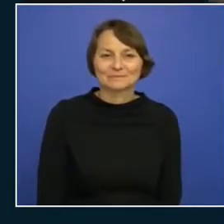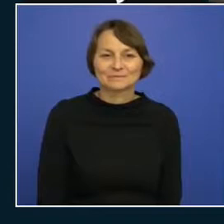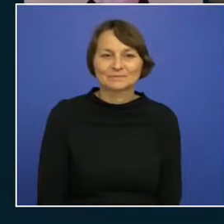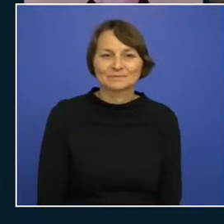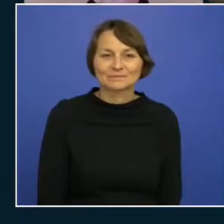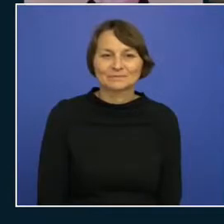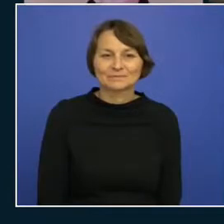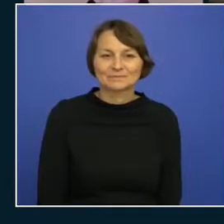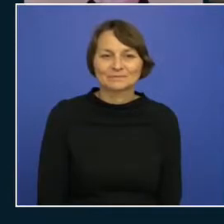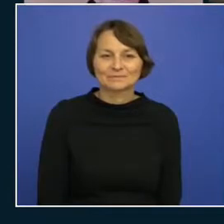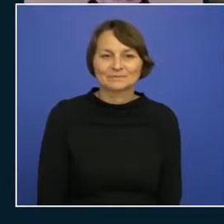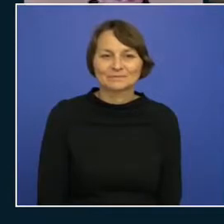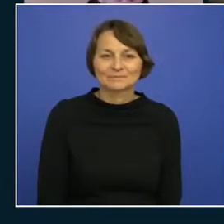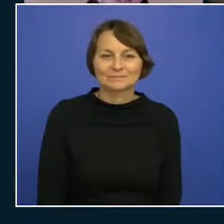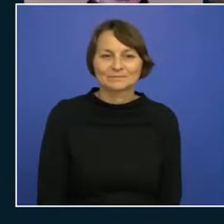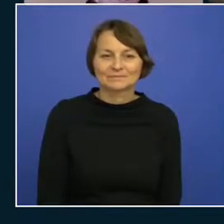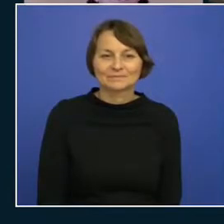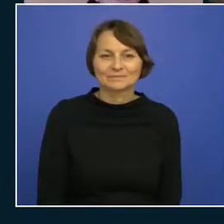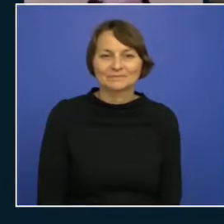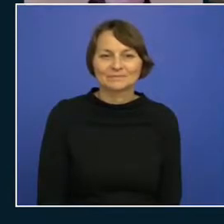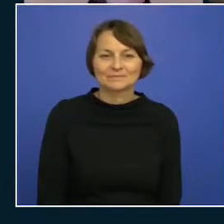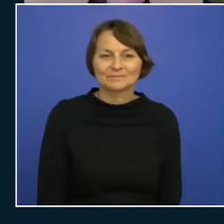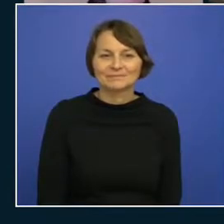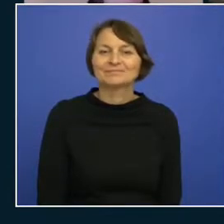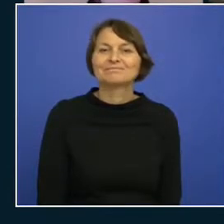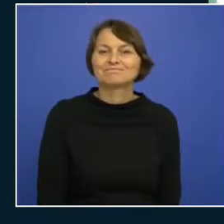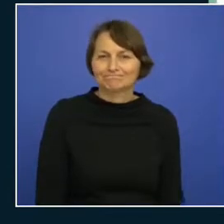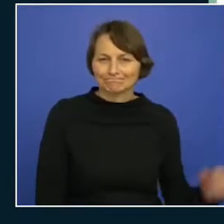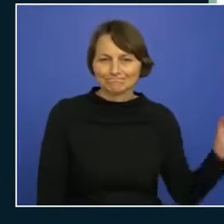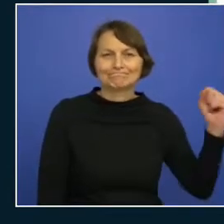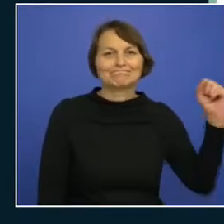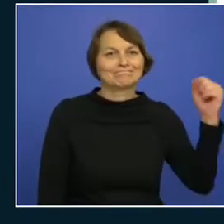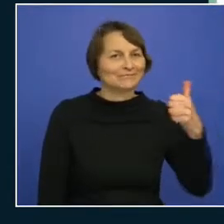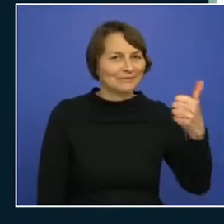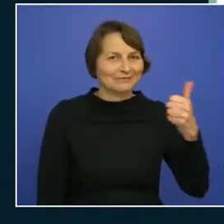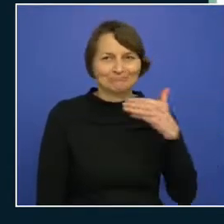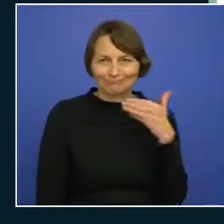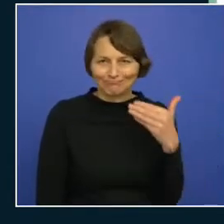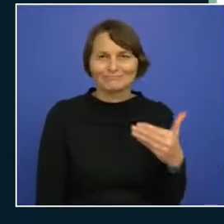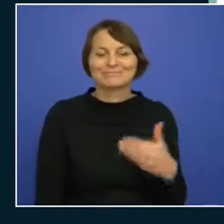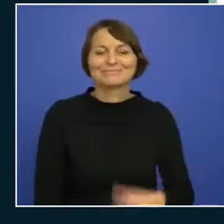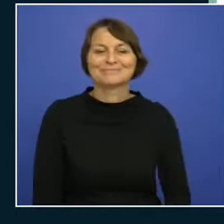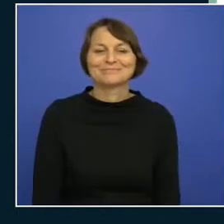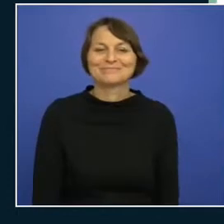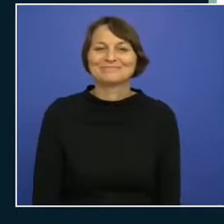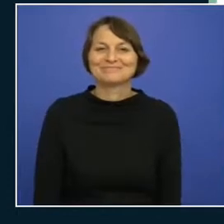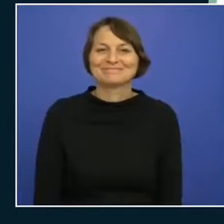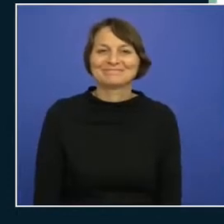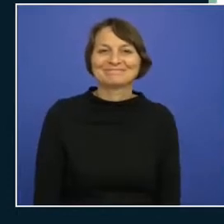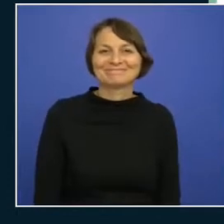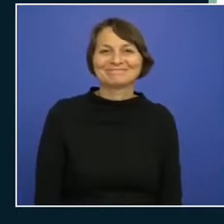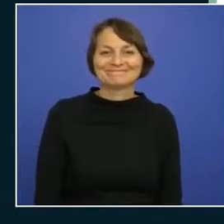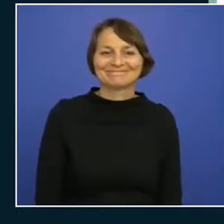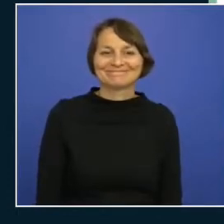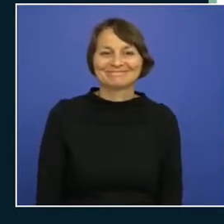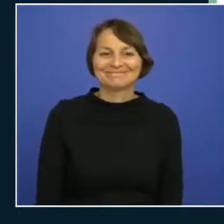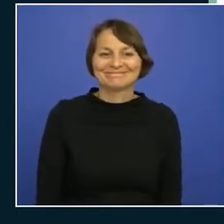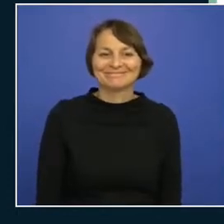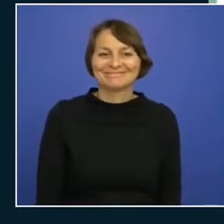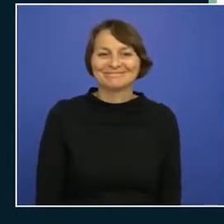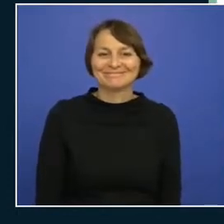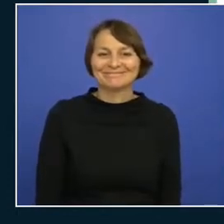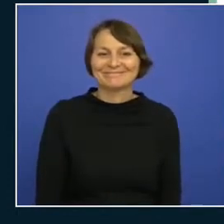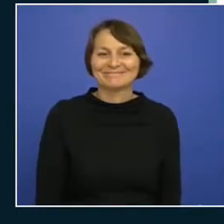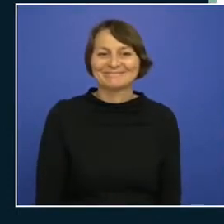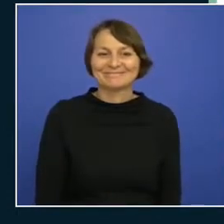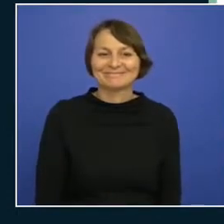yeah okay that works all right we can see it it's fine good good good good good good otherwise just start without without a without